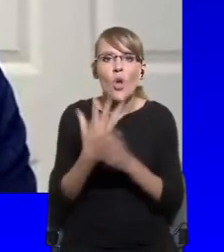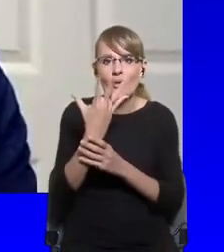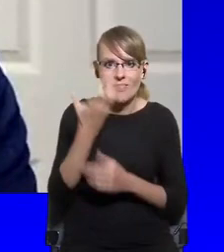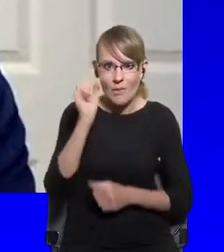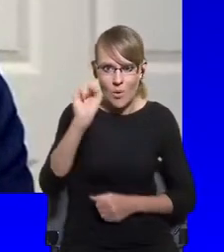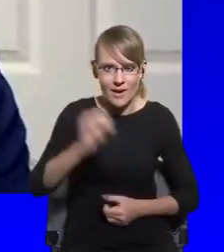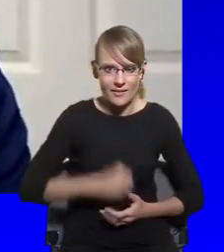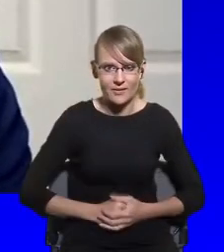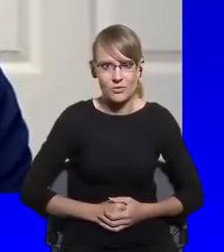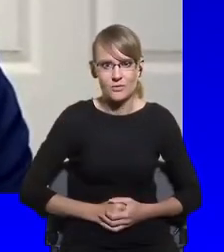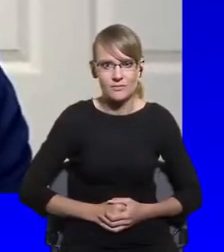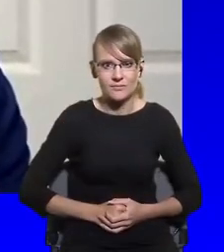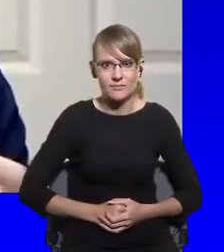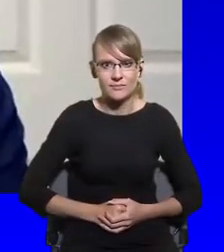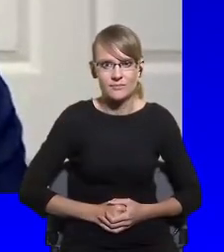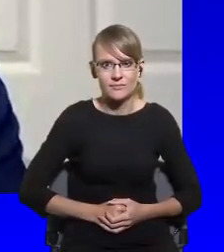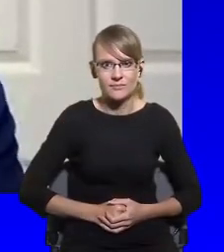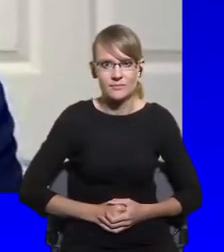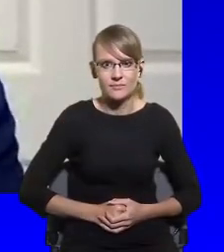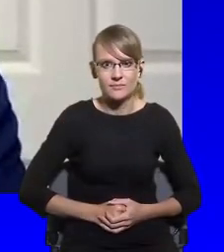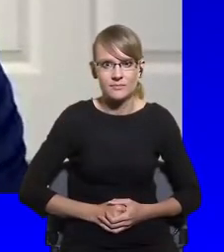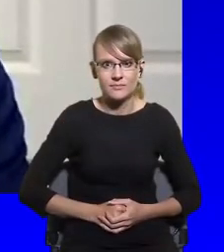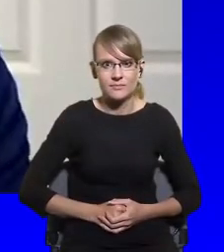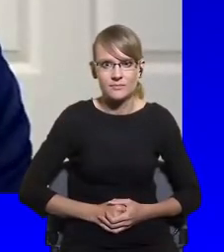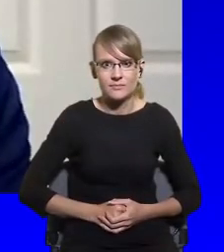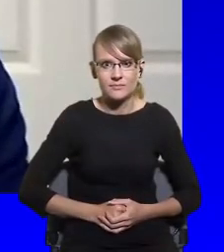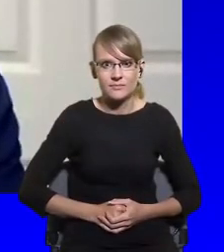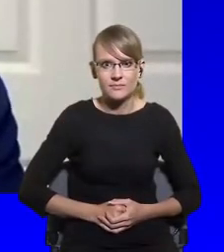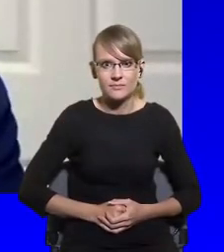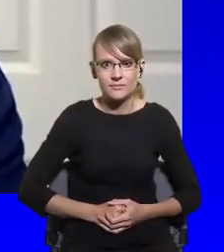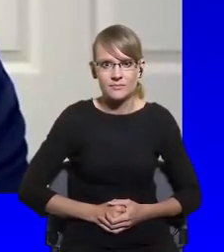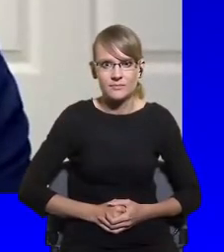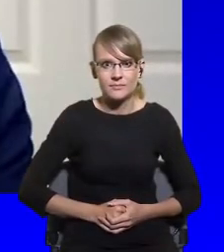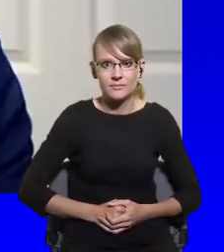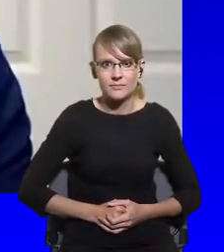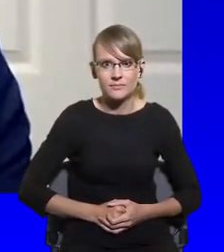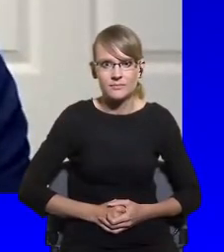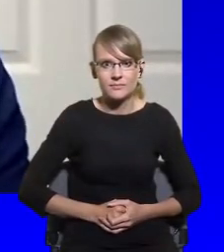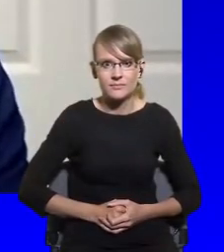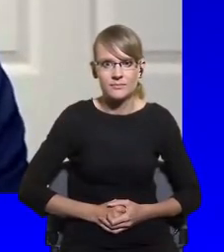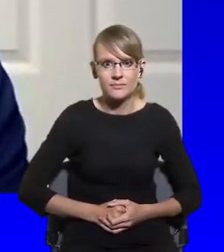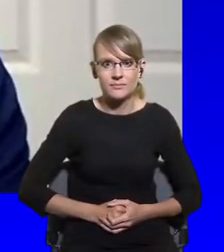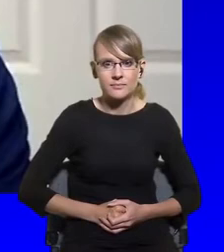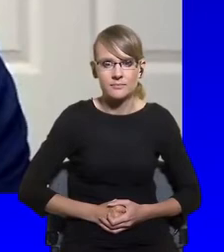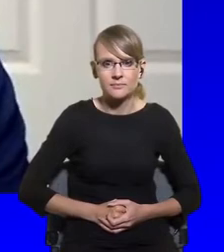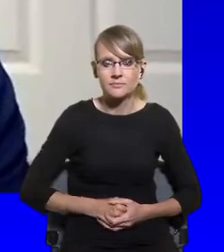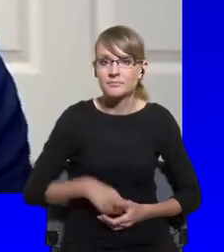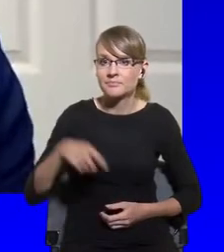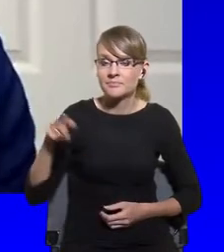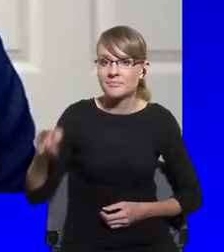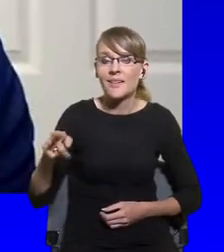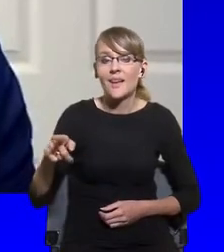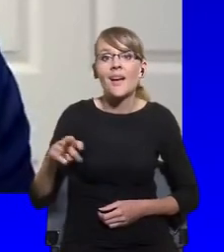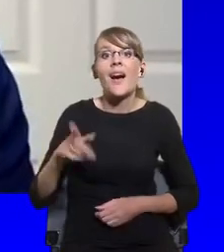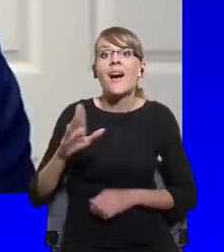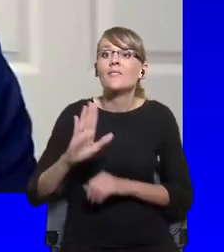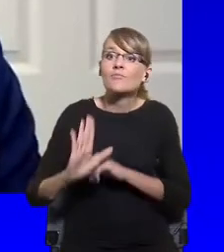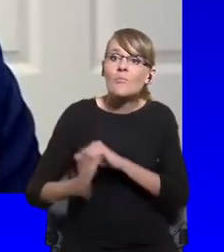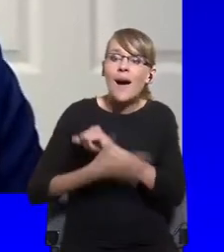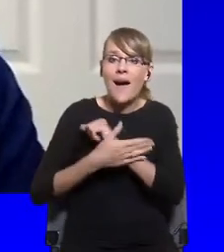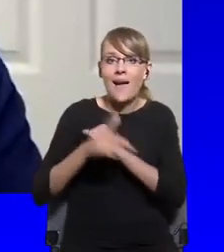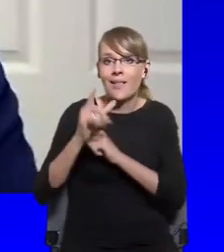the Northern League leaders, public support gives us some indication